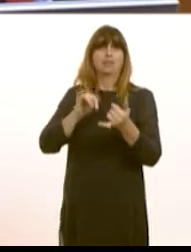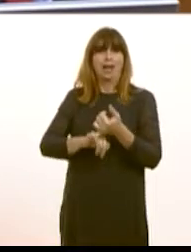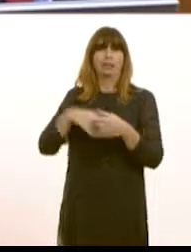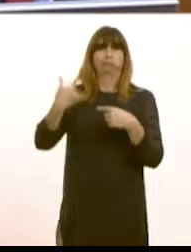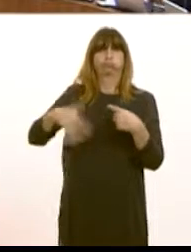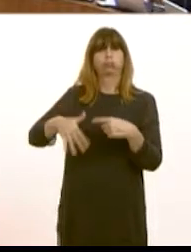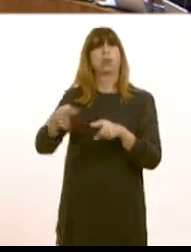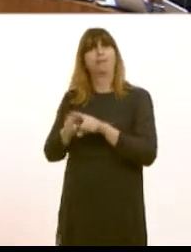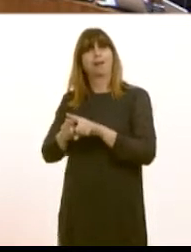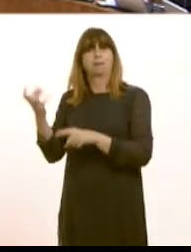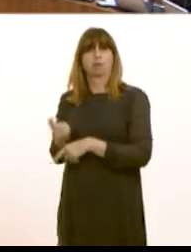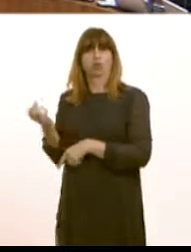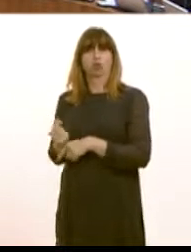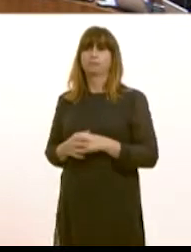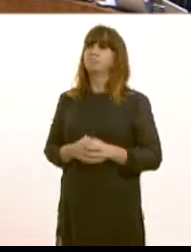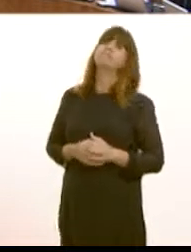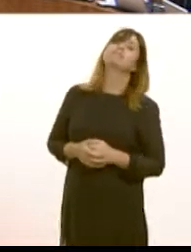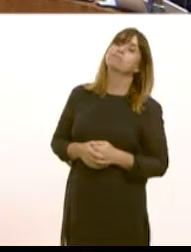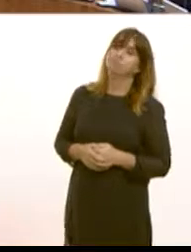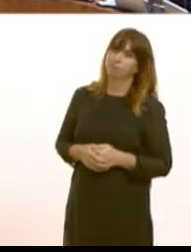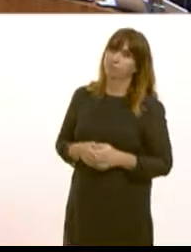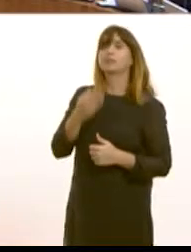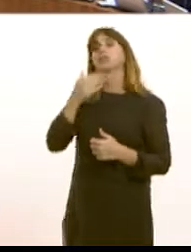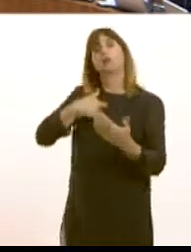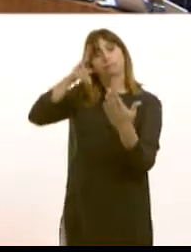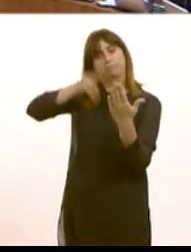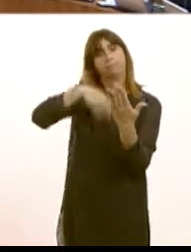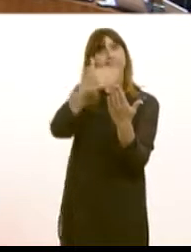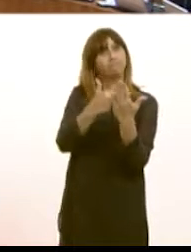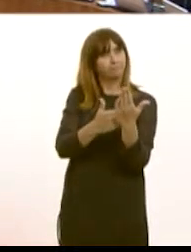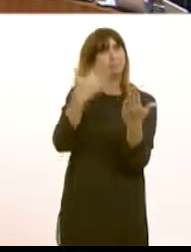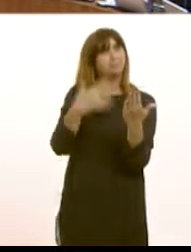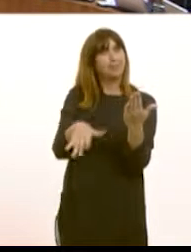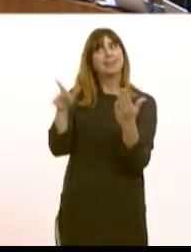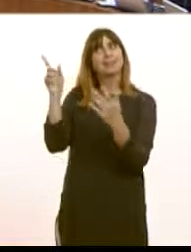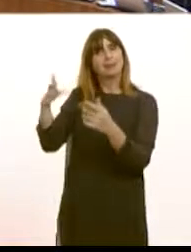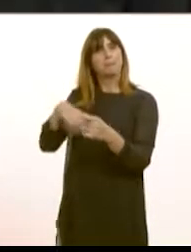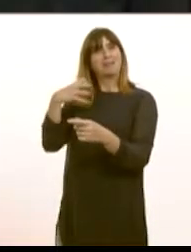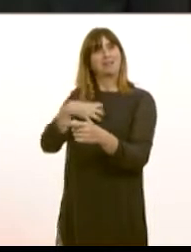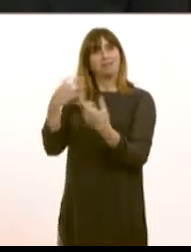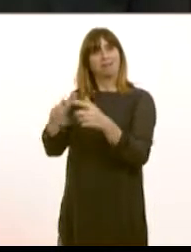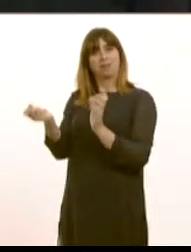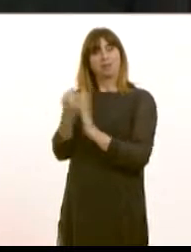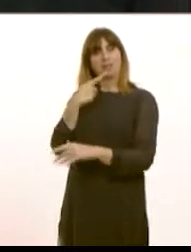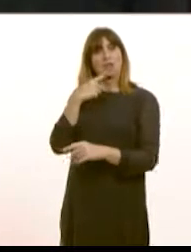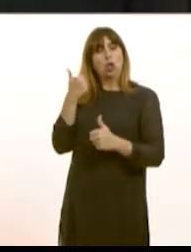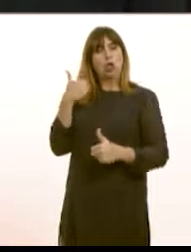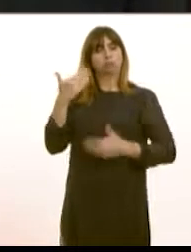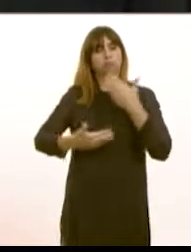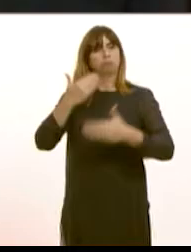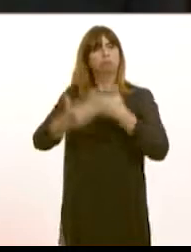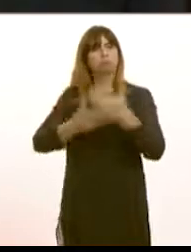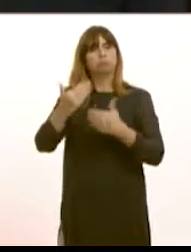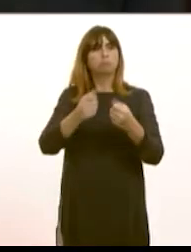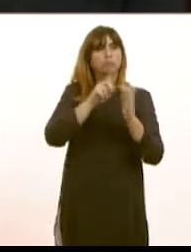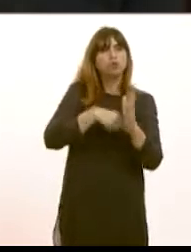you for the answer, and I did get that statement. And in that letter from the Minister, it says, good progress is being made on a